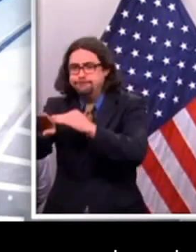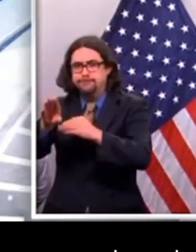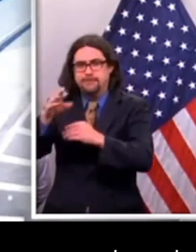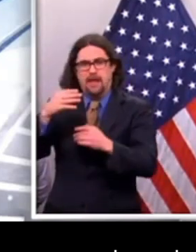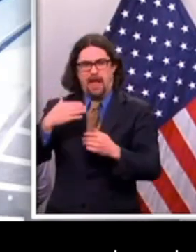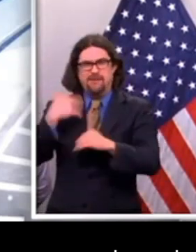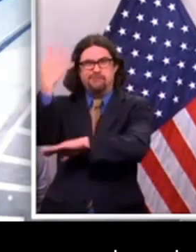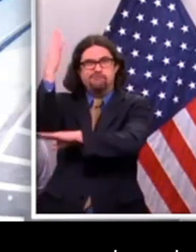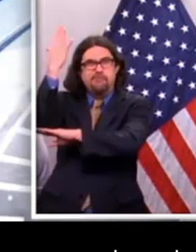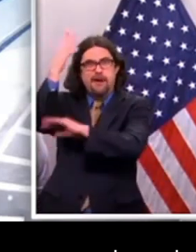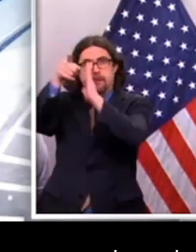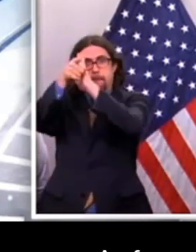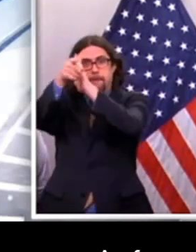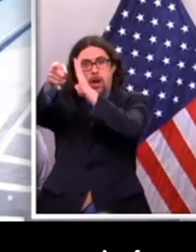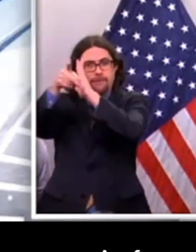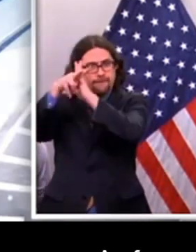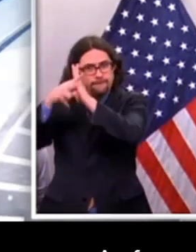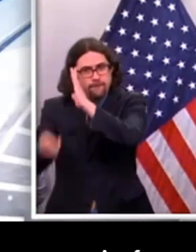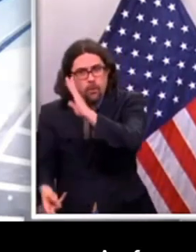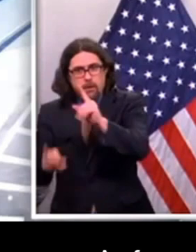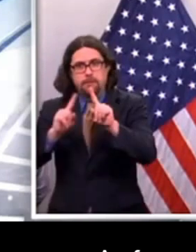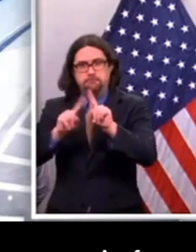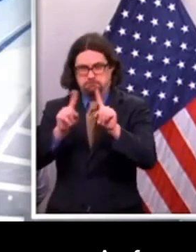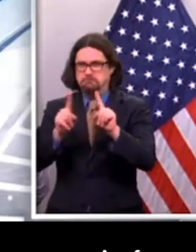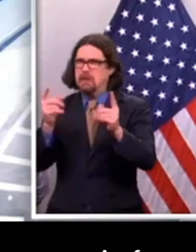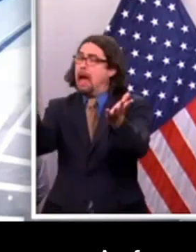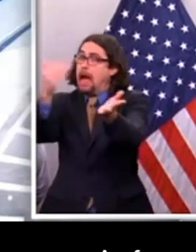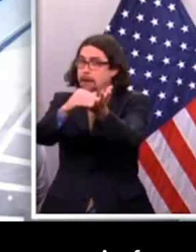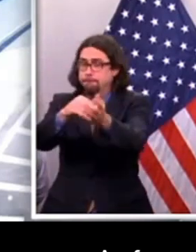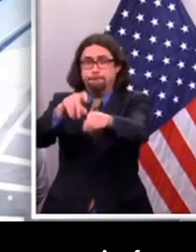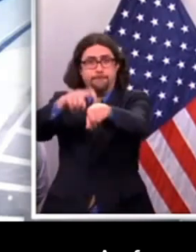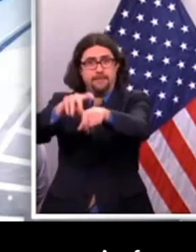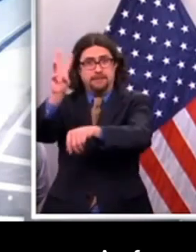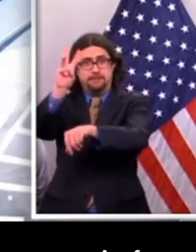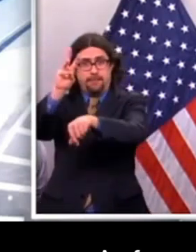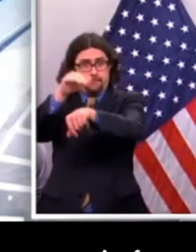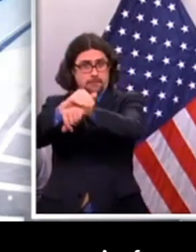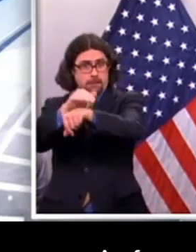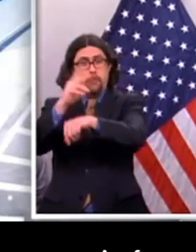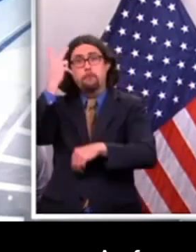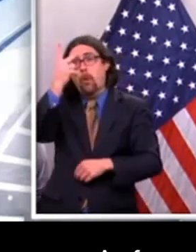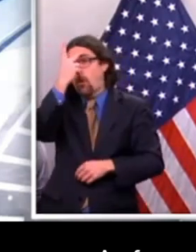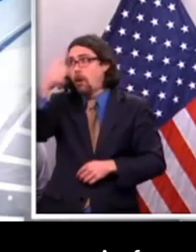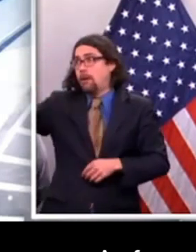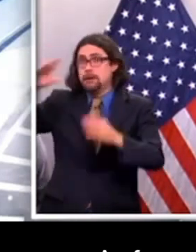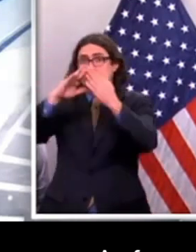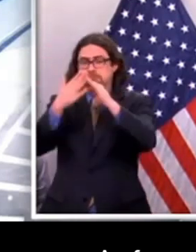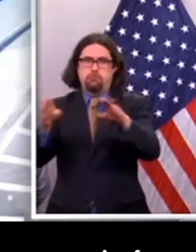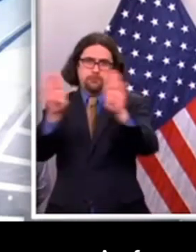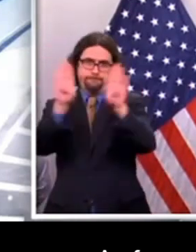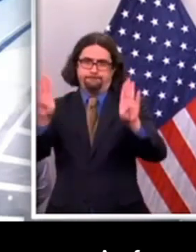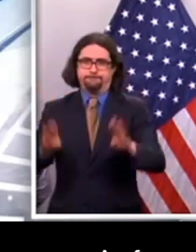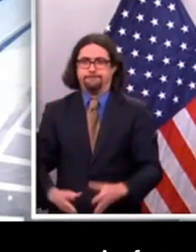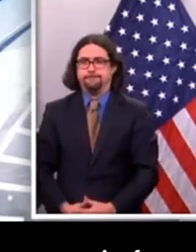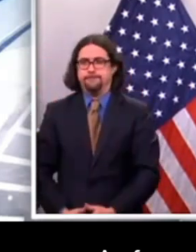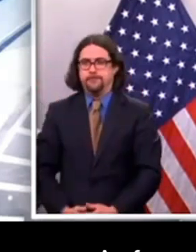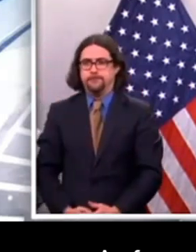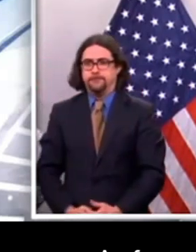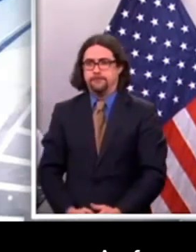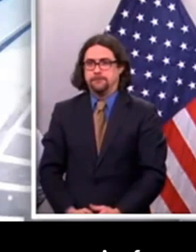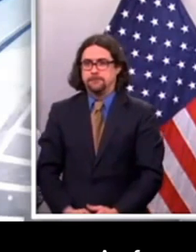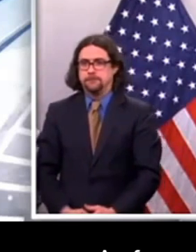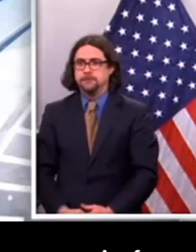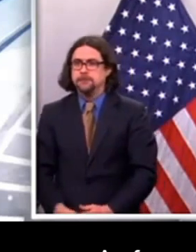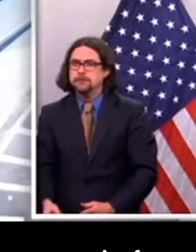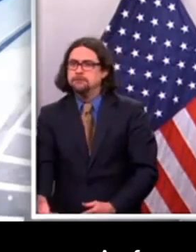on, all parks closed. As for our schools, we're officially announcing the school will be closed tomorrow, Tuesday. So please